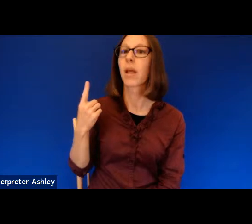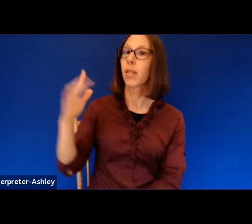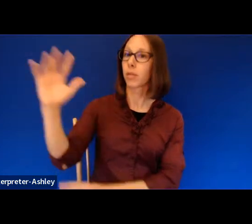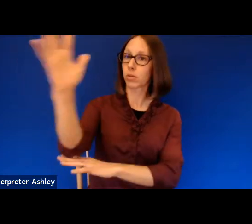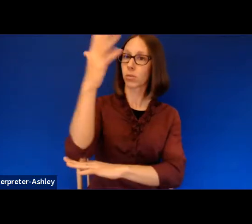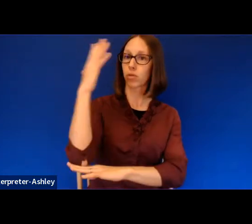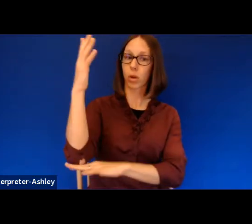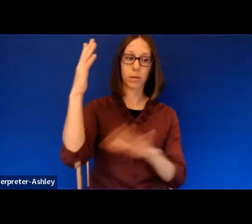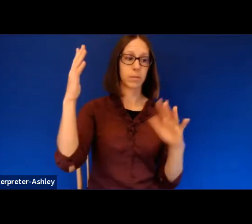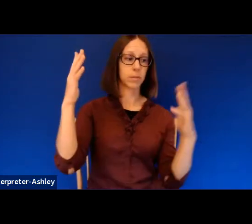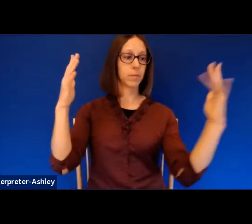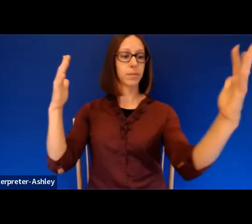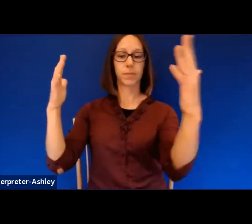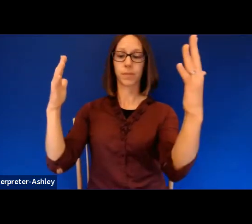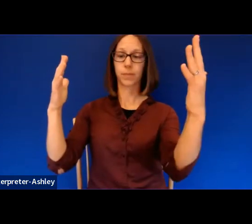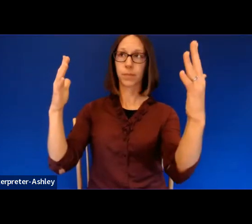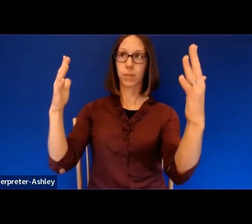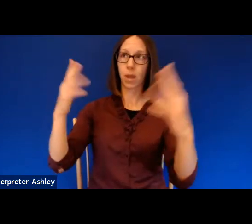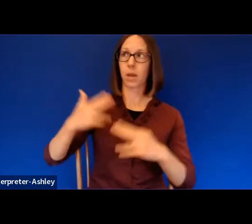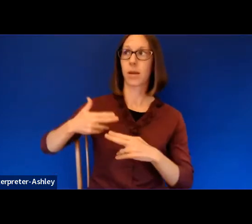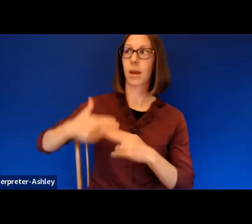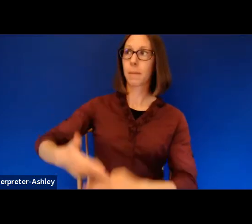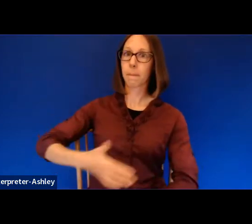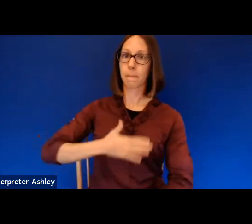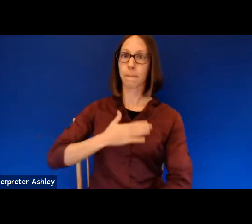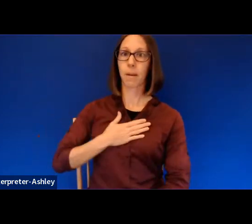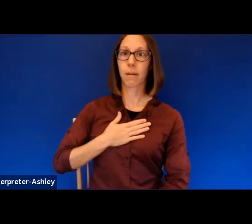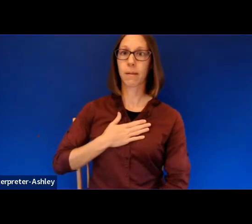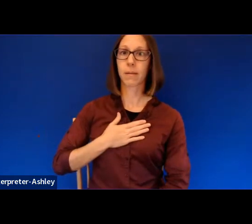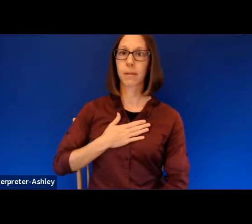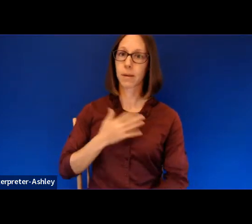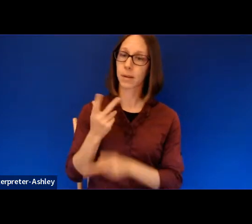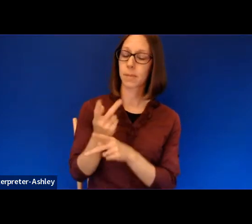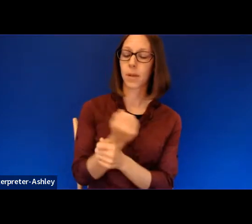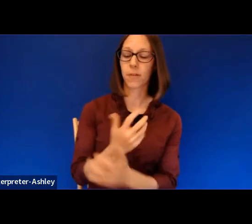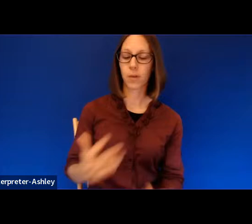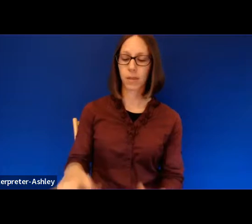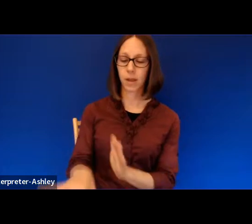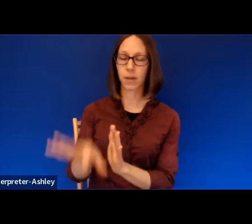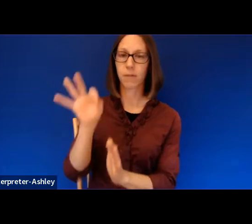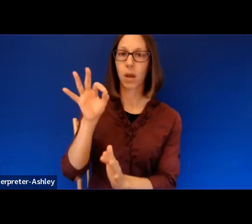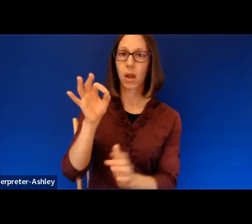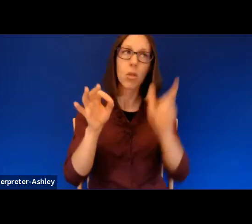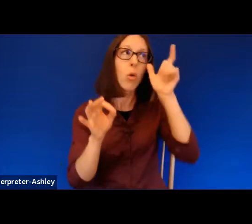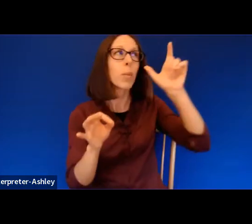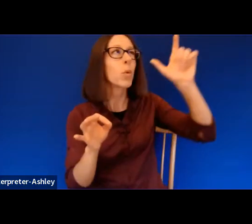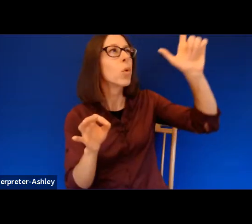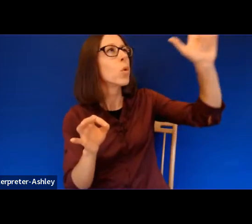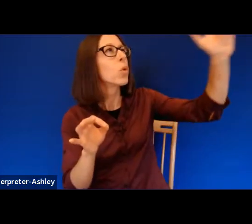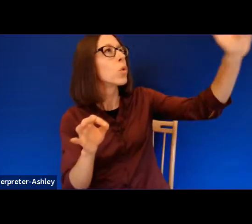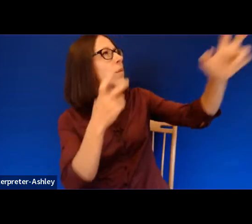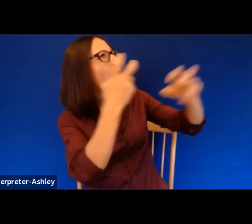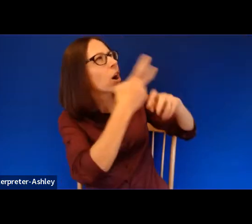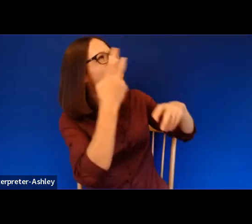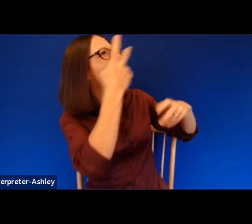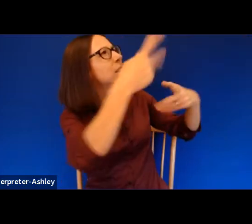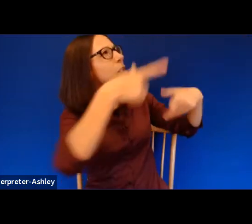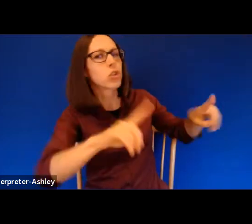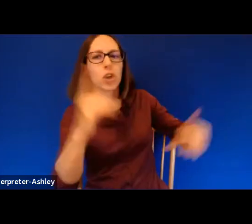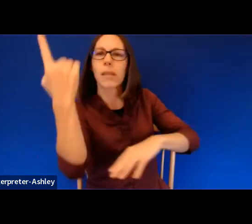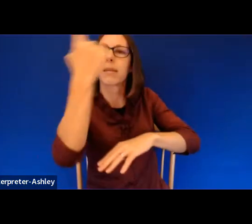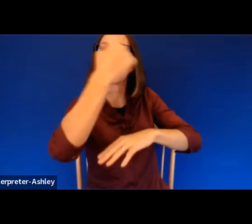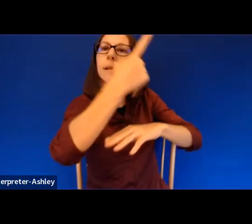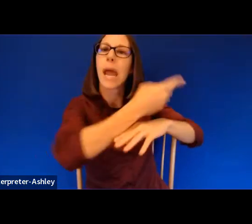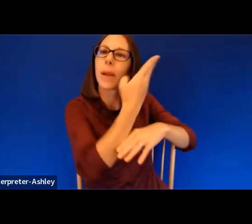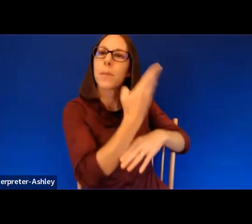I'll make mine, keeping what all I find. The moon barely visible in the blue of daylight's brine.